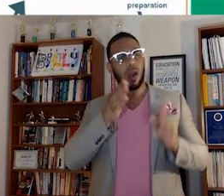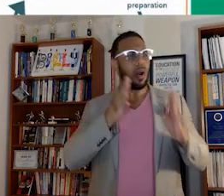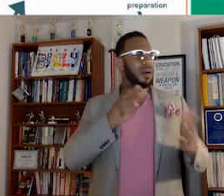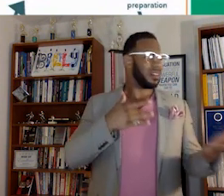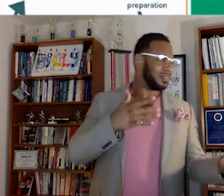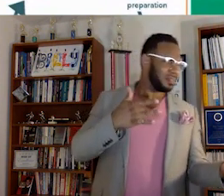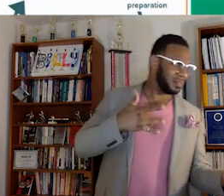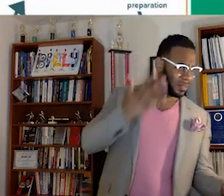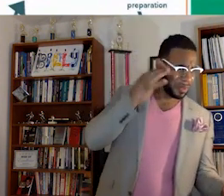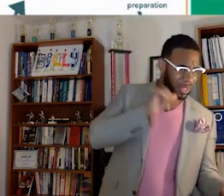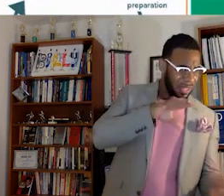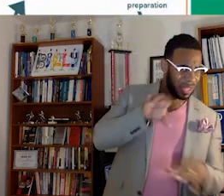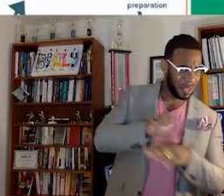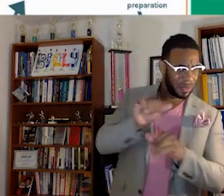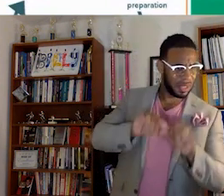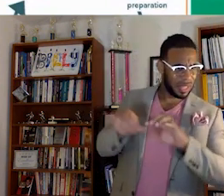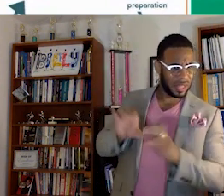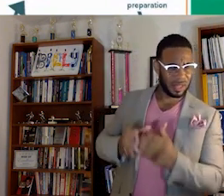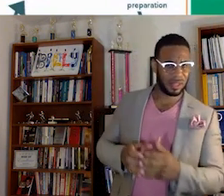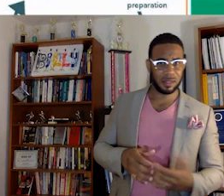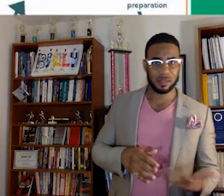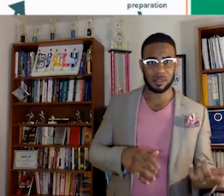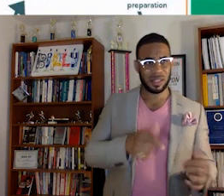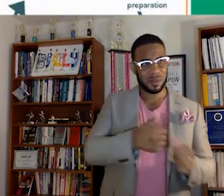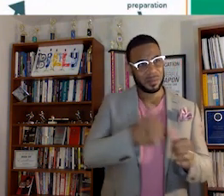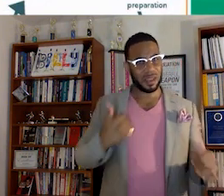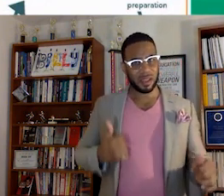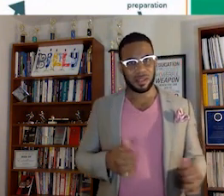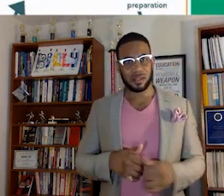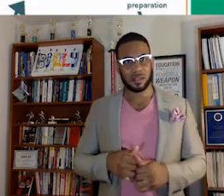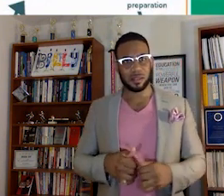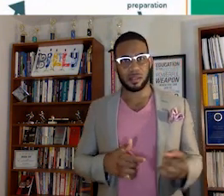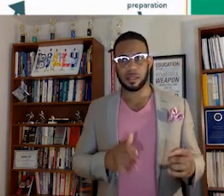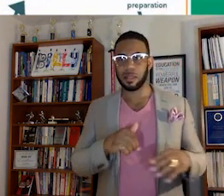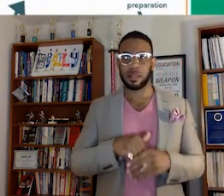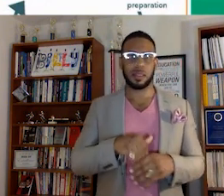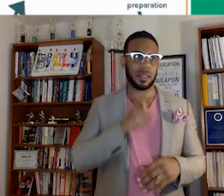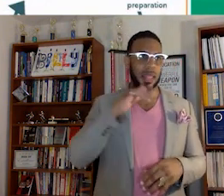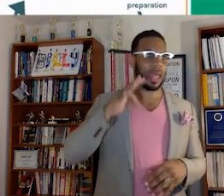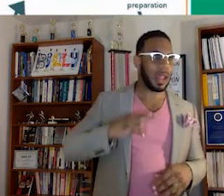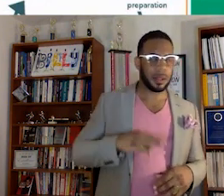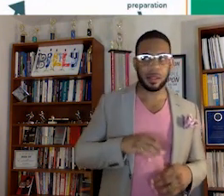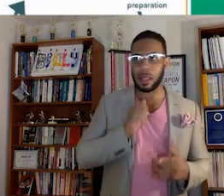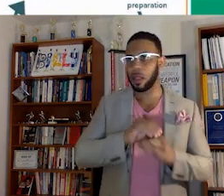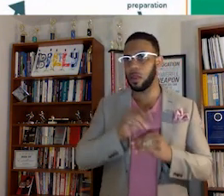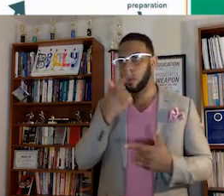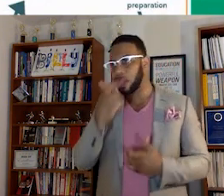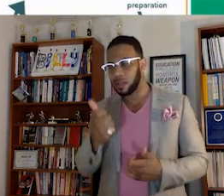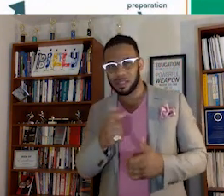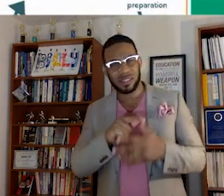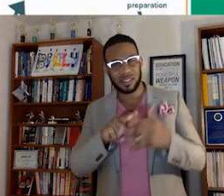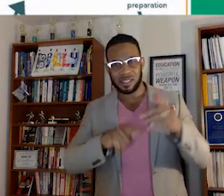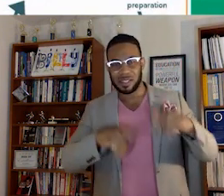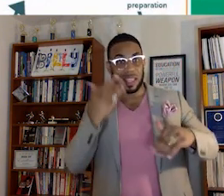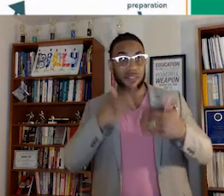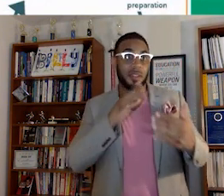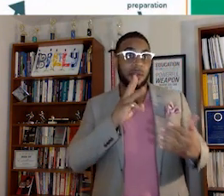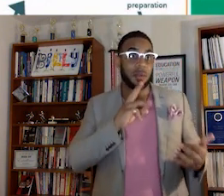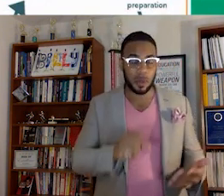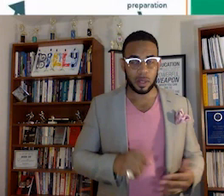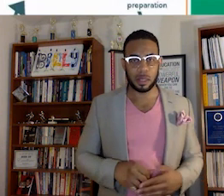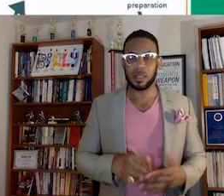why they weren't in the computer science class, they were behind, they were ineligible, they had no interest, right, even if they were.